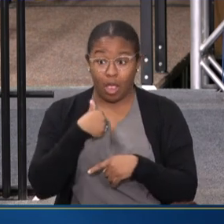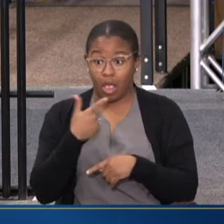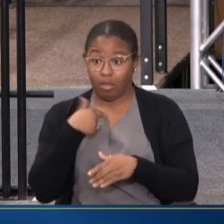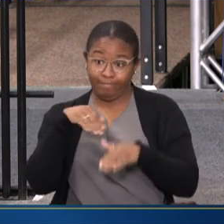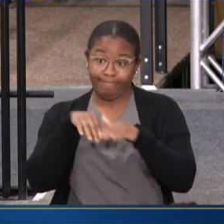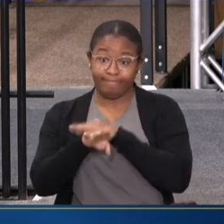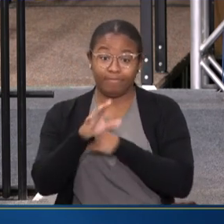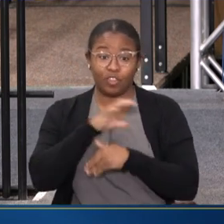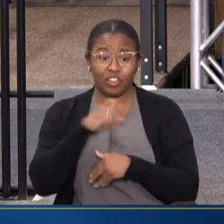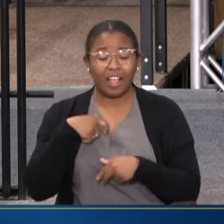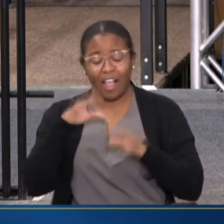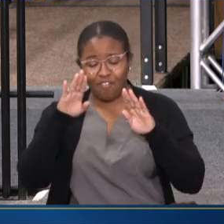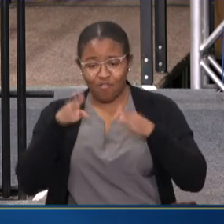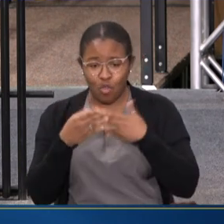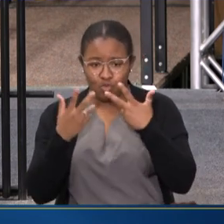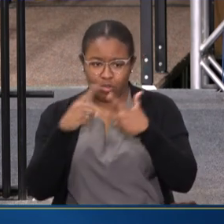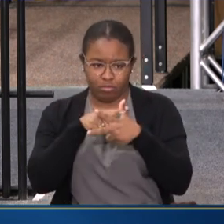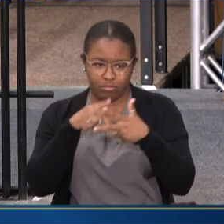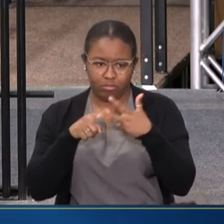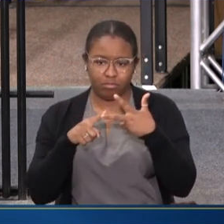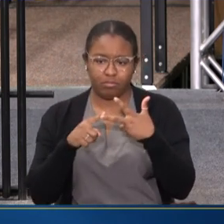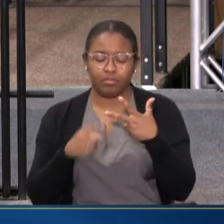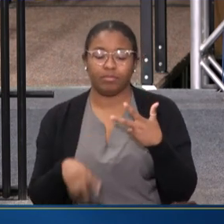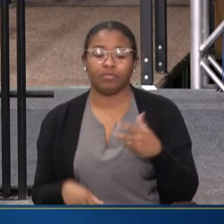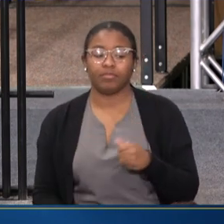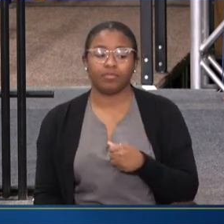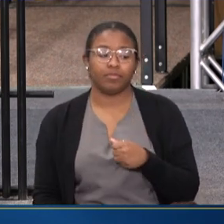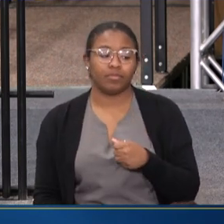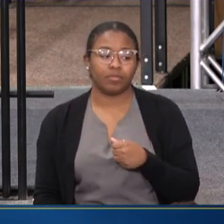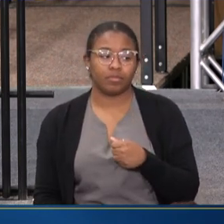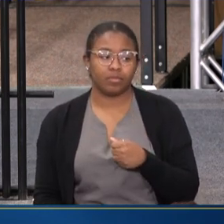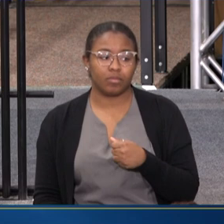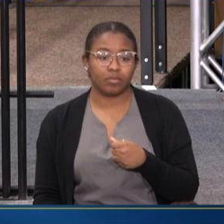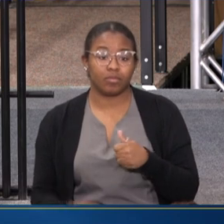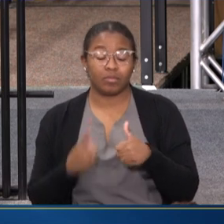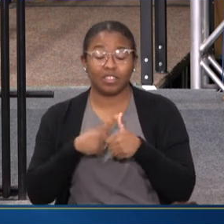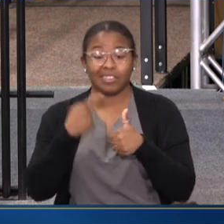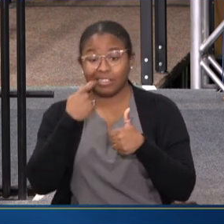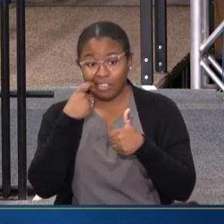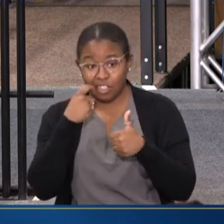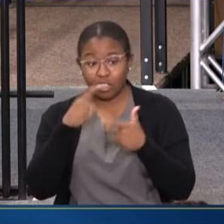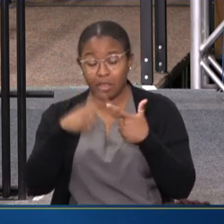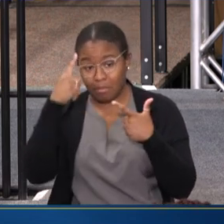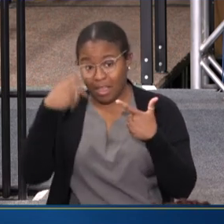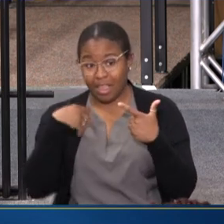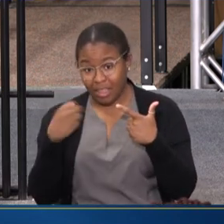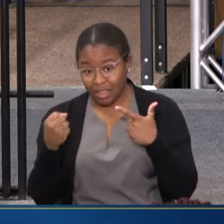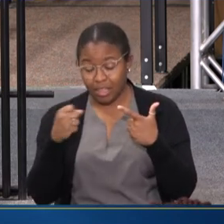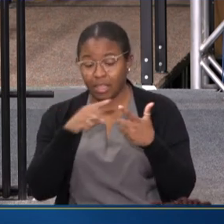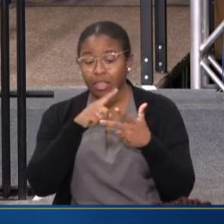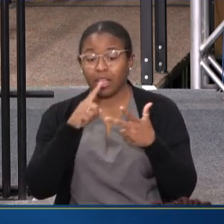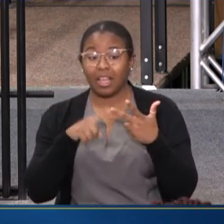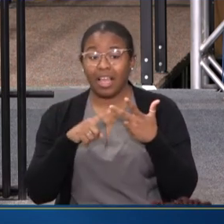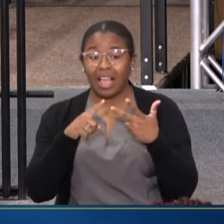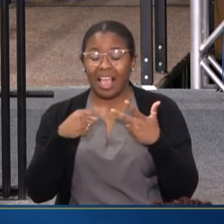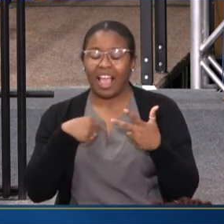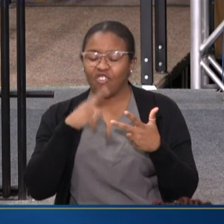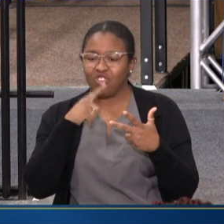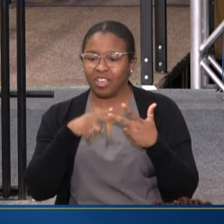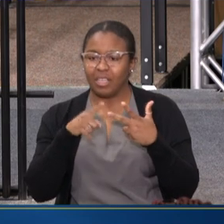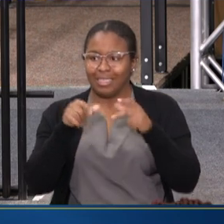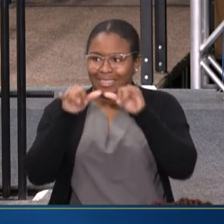CONGRESS, I FOCUSED ON THREE MAJOR ISSUES. AND ADDICTION, MENTAL HEALTH, AND WHAT I BELIEVE IS A